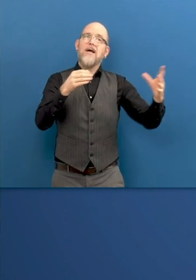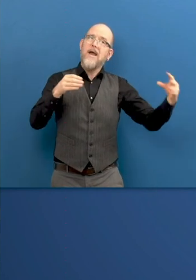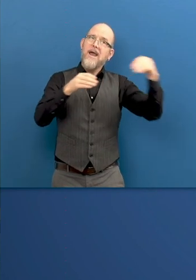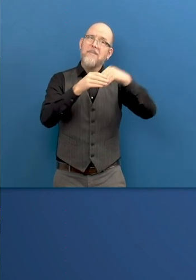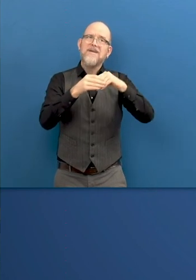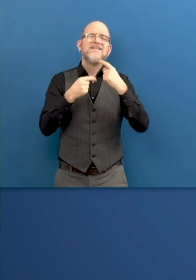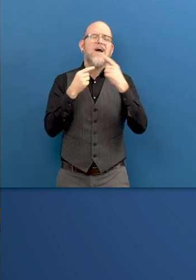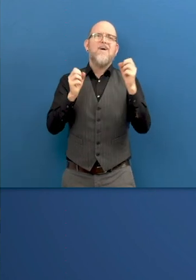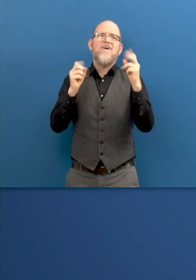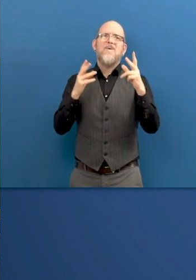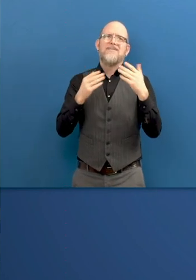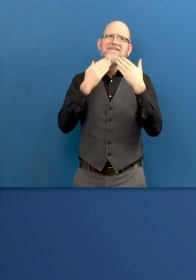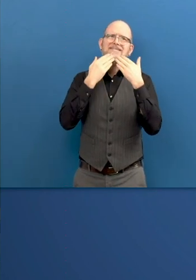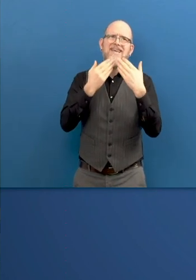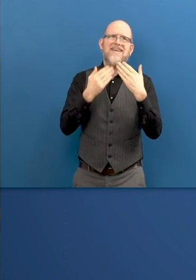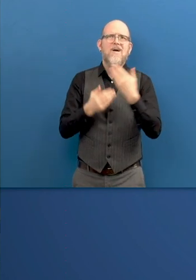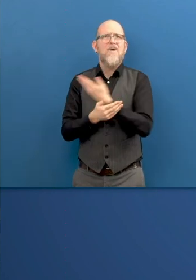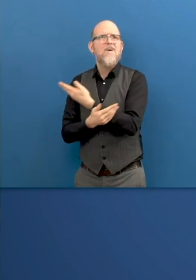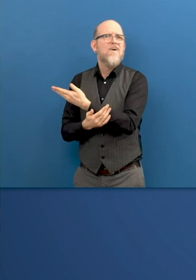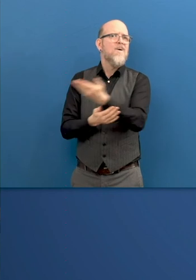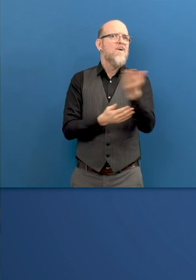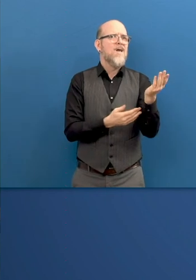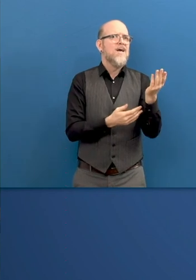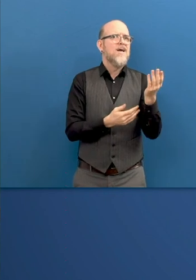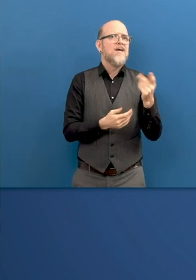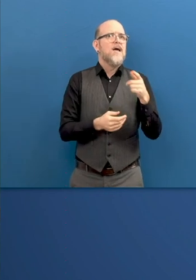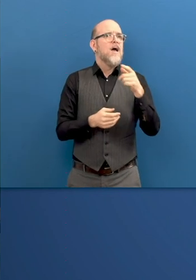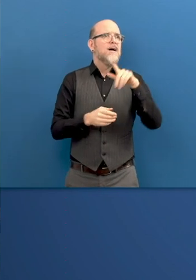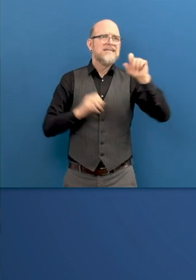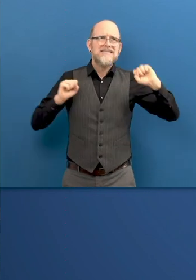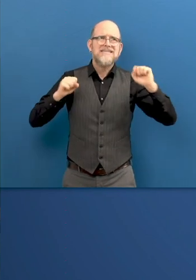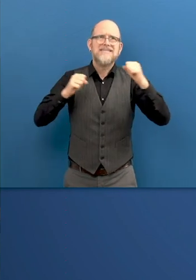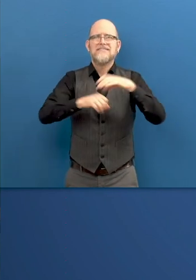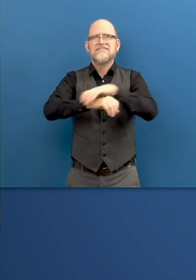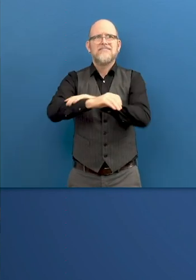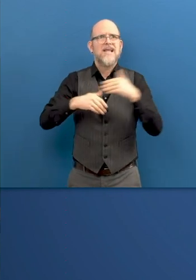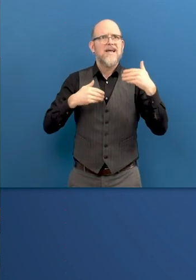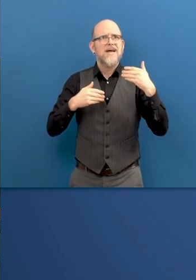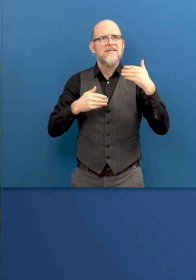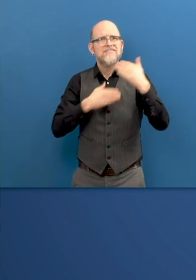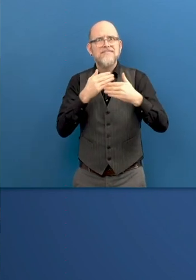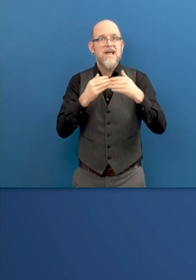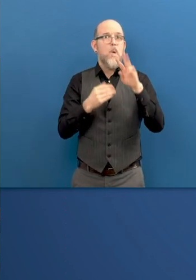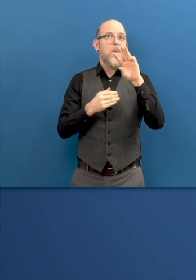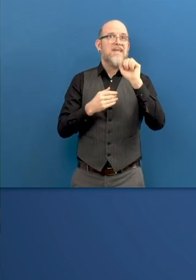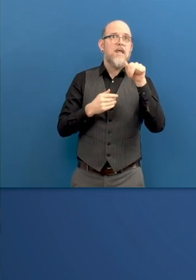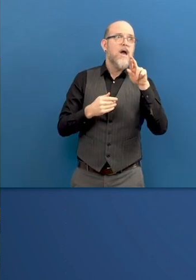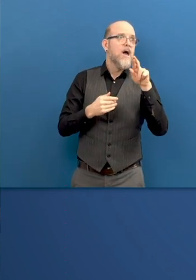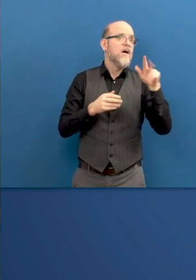that we have now presented. Thank you. Thank you very much for your